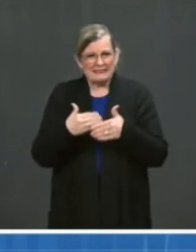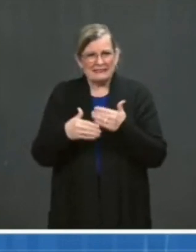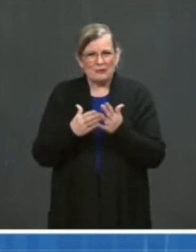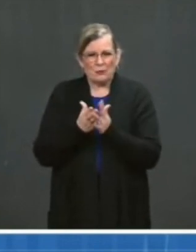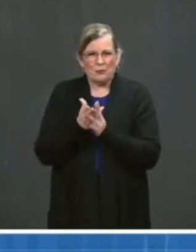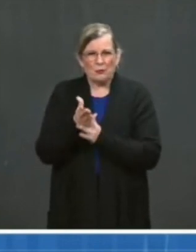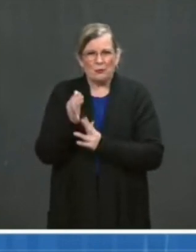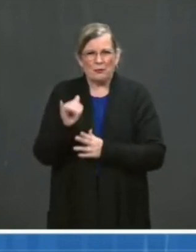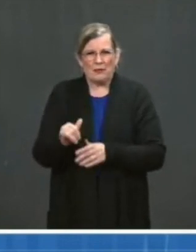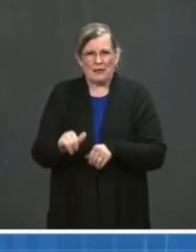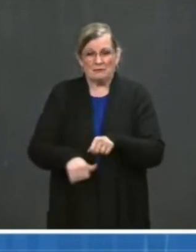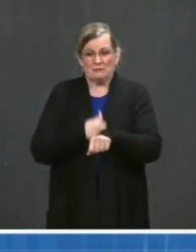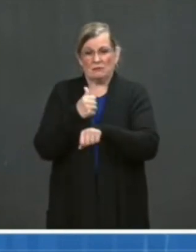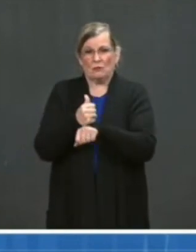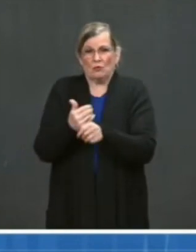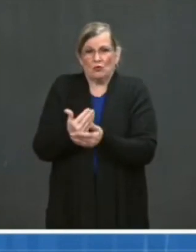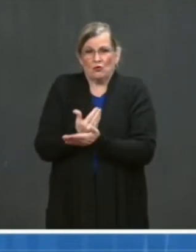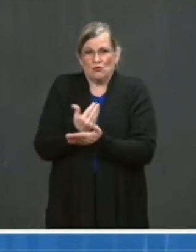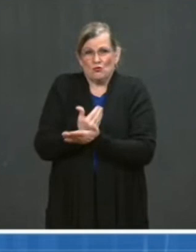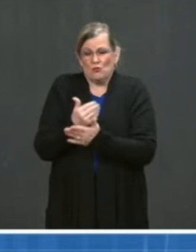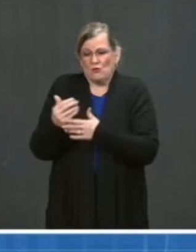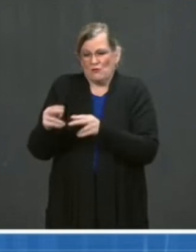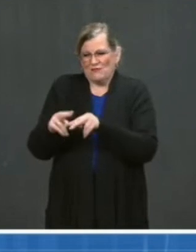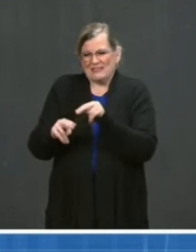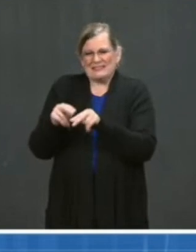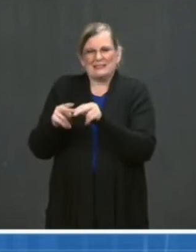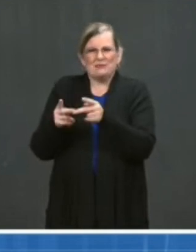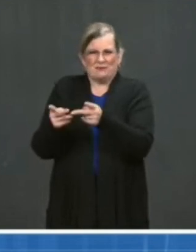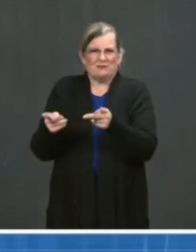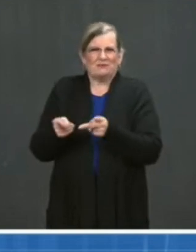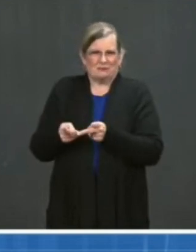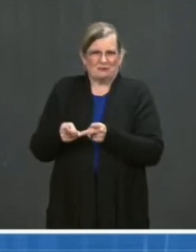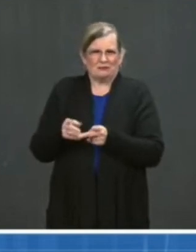The company and FDA will provide updates as the process concludes.